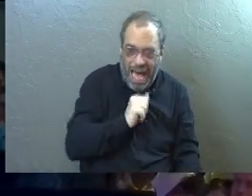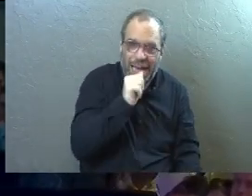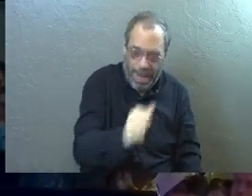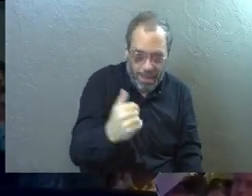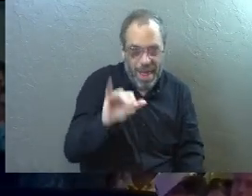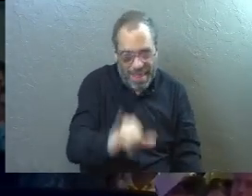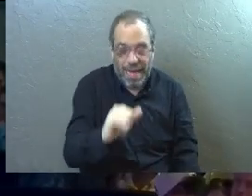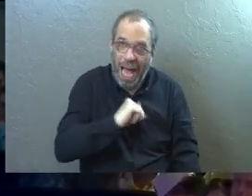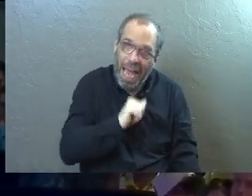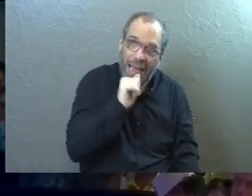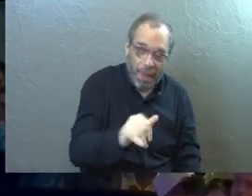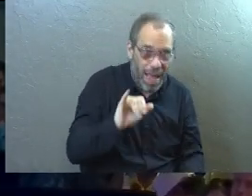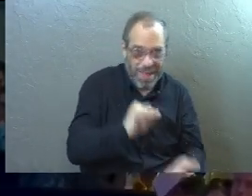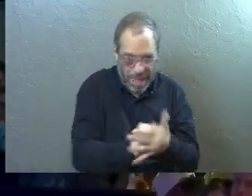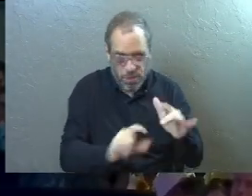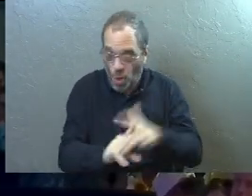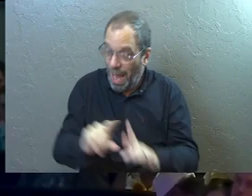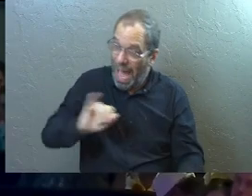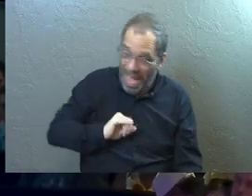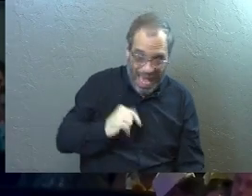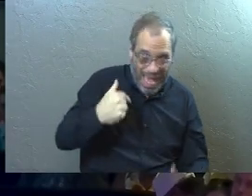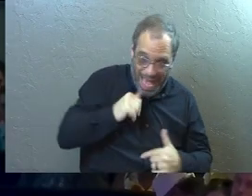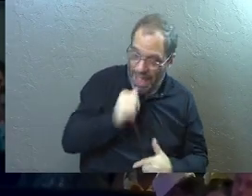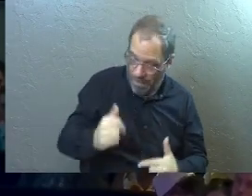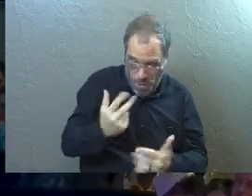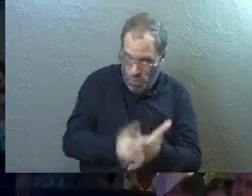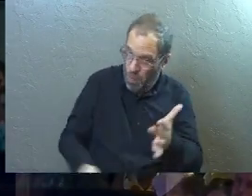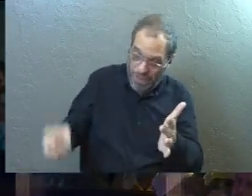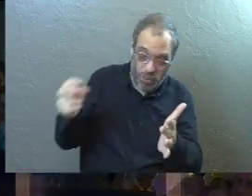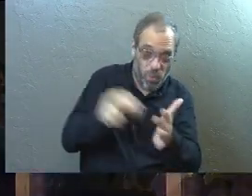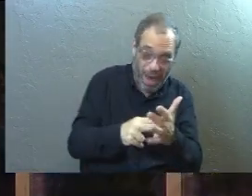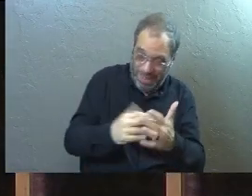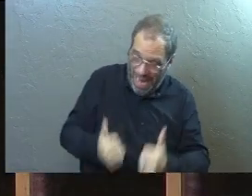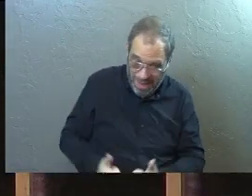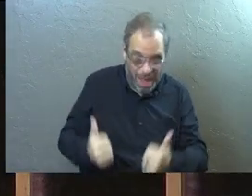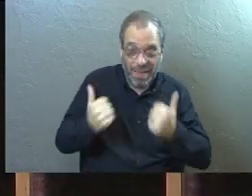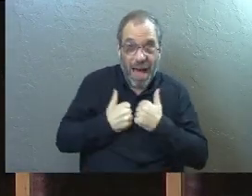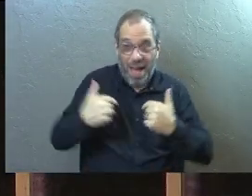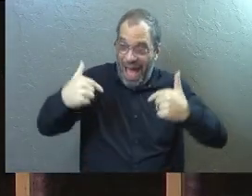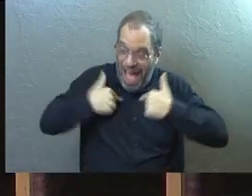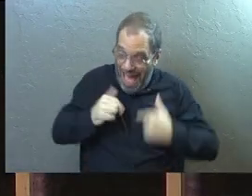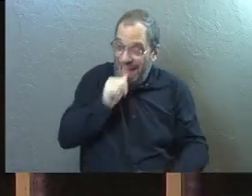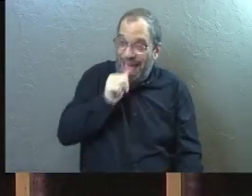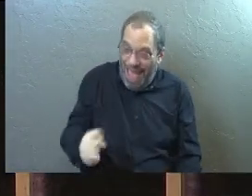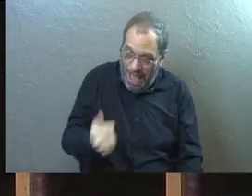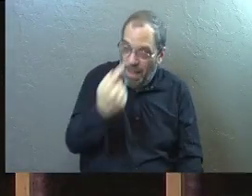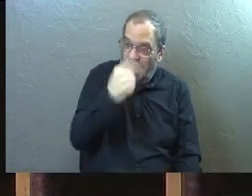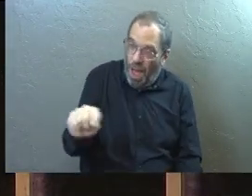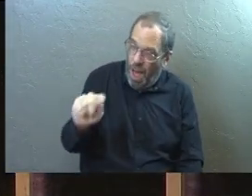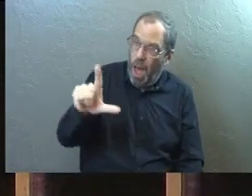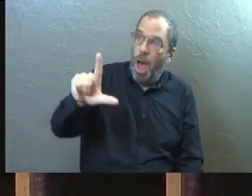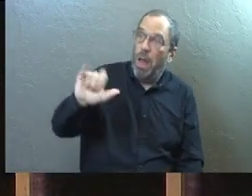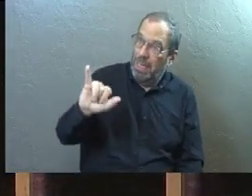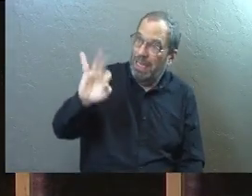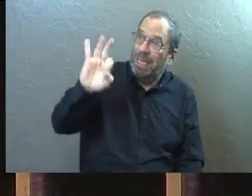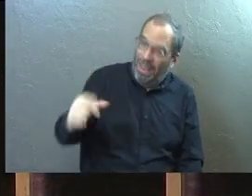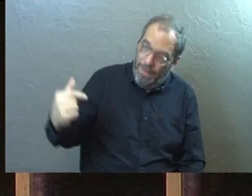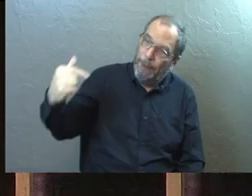am that I am. Here he comes again and says, I am the resurrection and the life. Like I am the life.